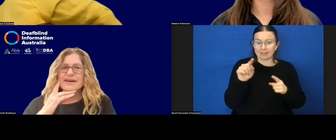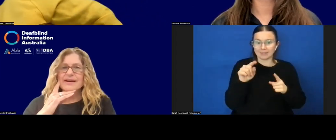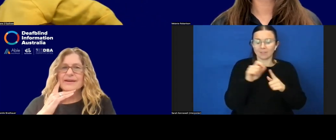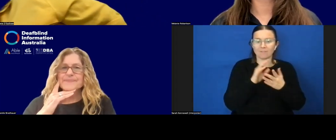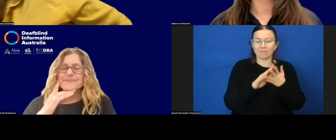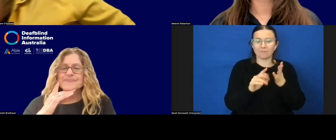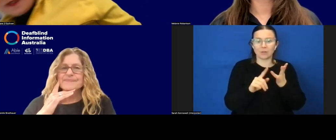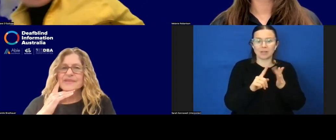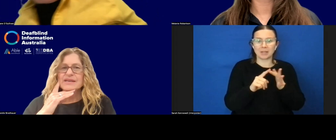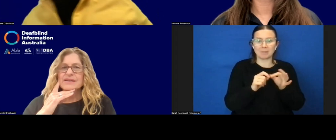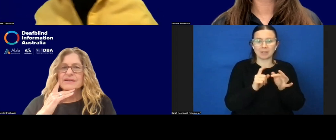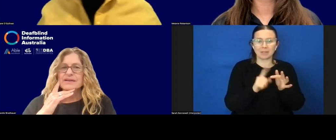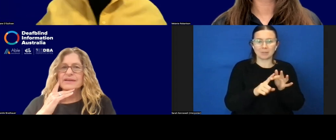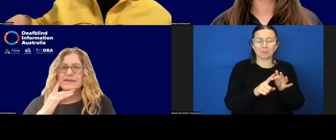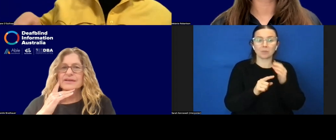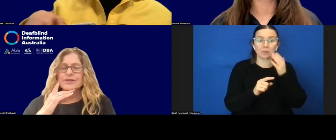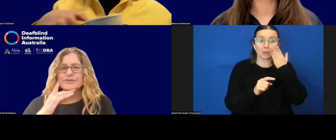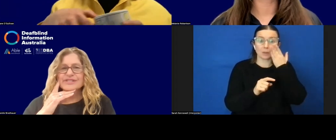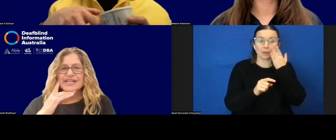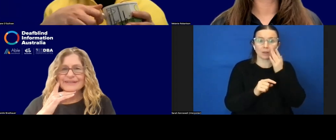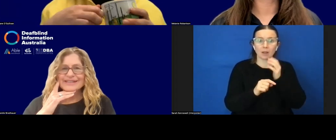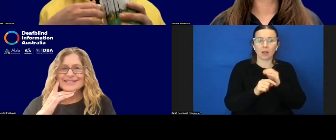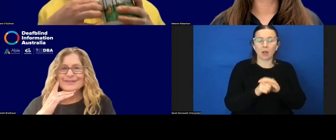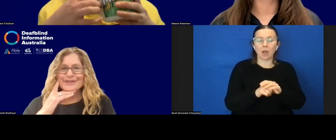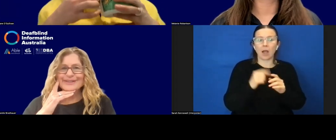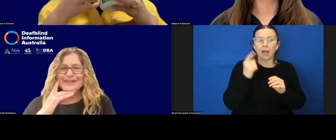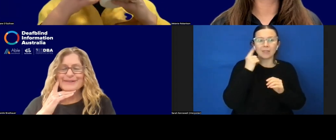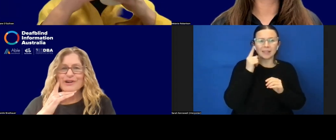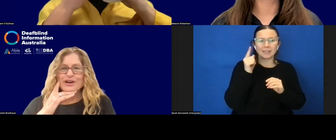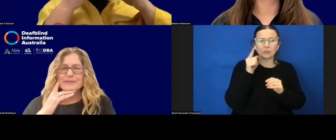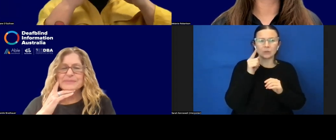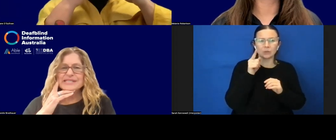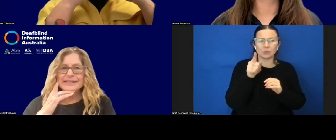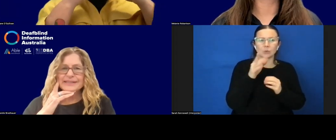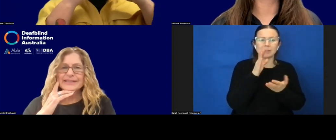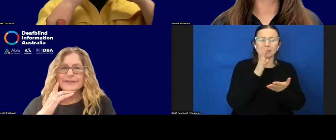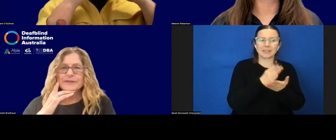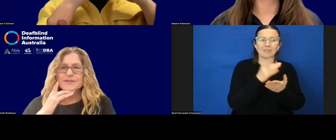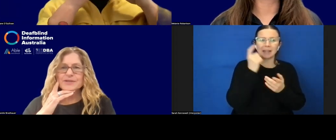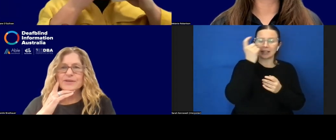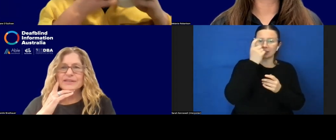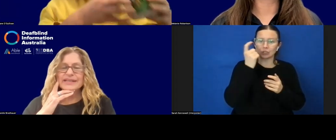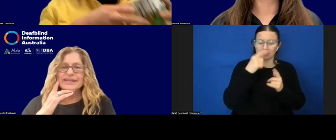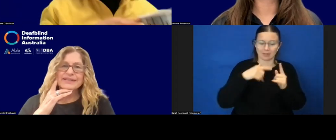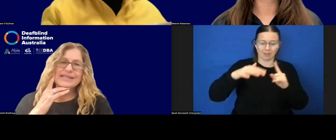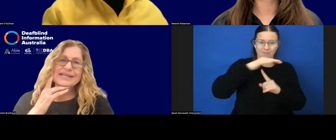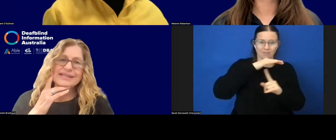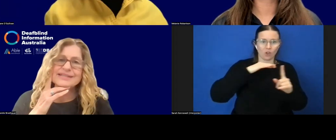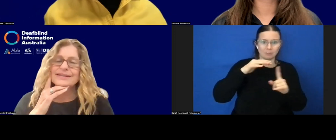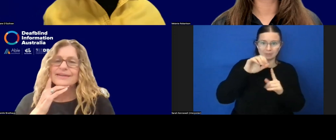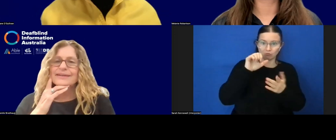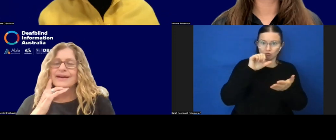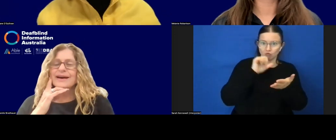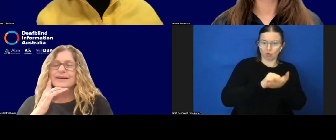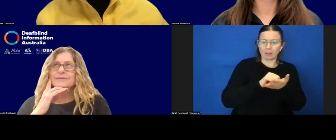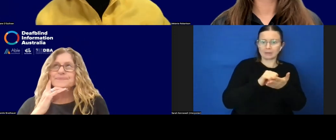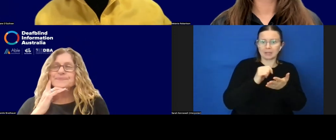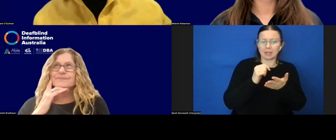you're definitely considering the environment, particularly in those early years.